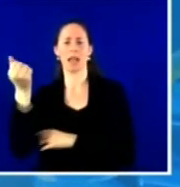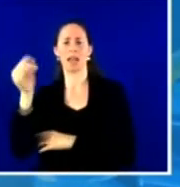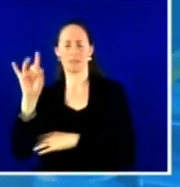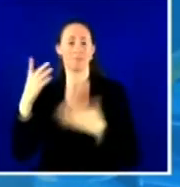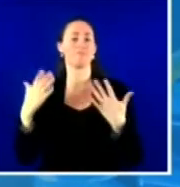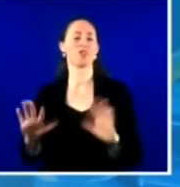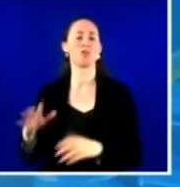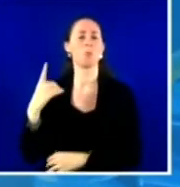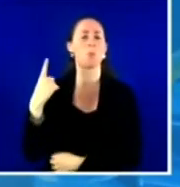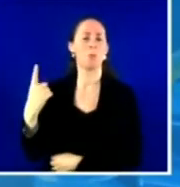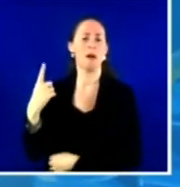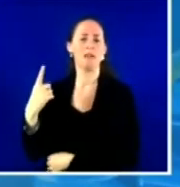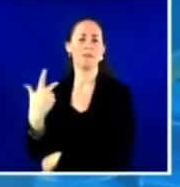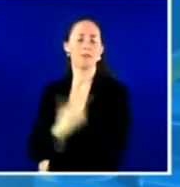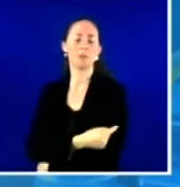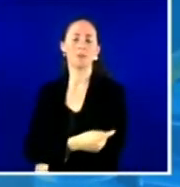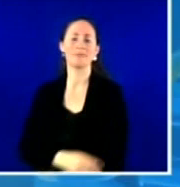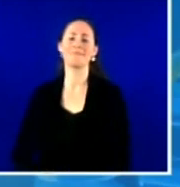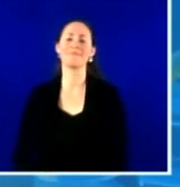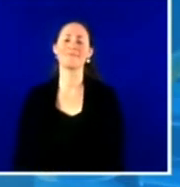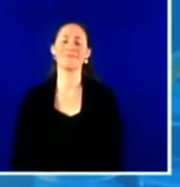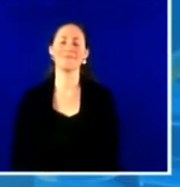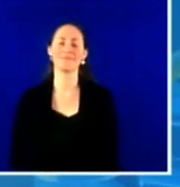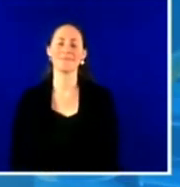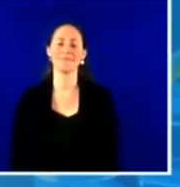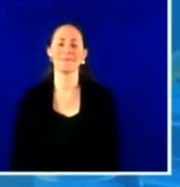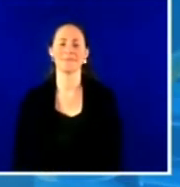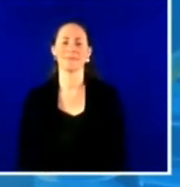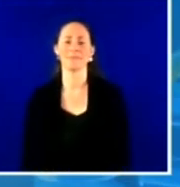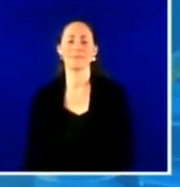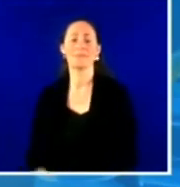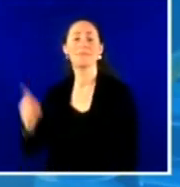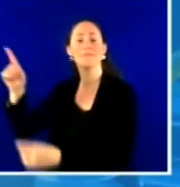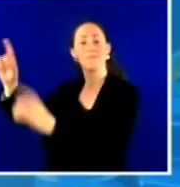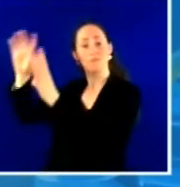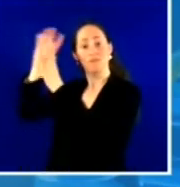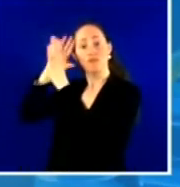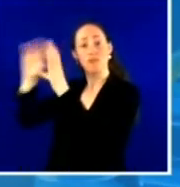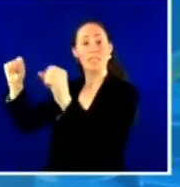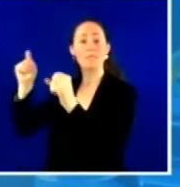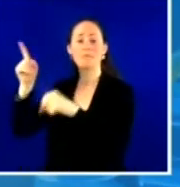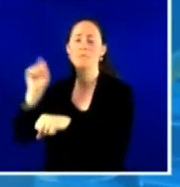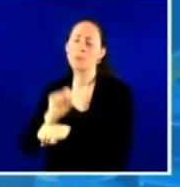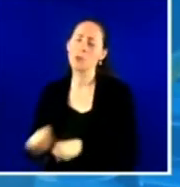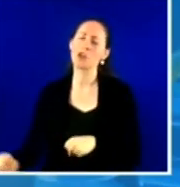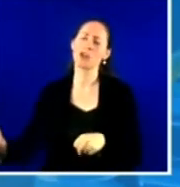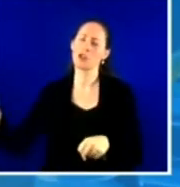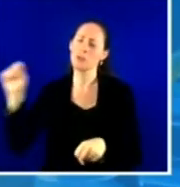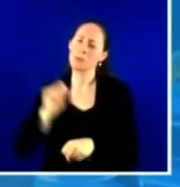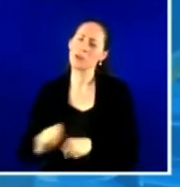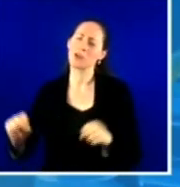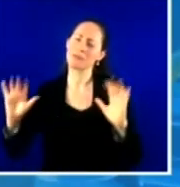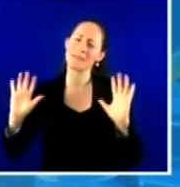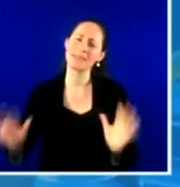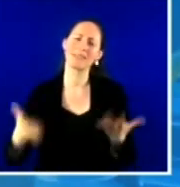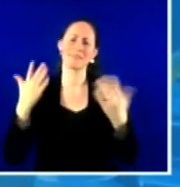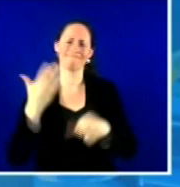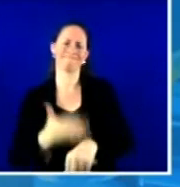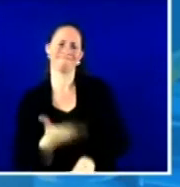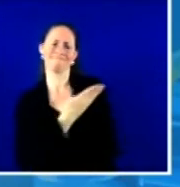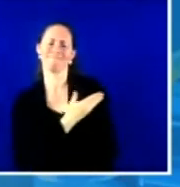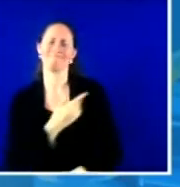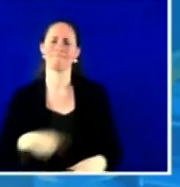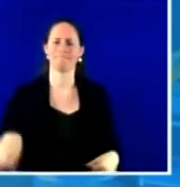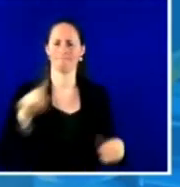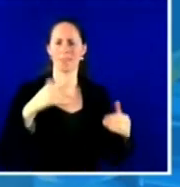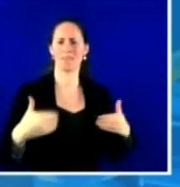The Biden administration has worked to improve adolescent vaccine uptake, such as with webinars and listening